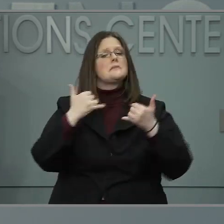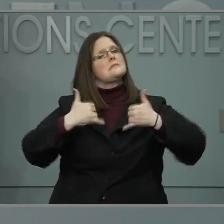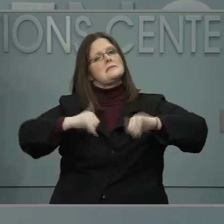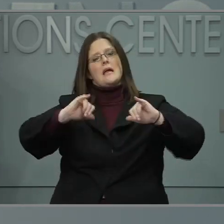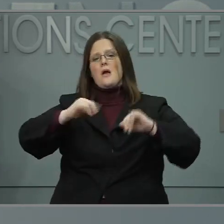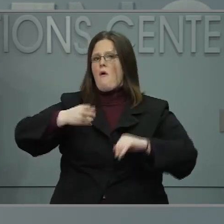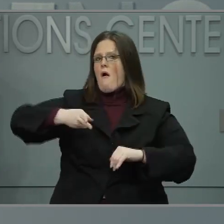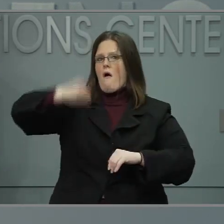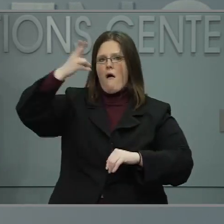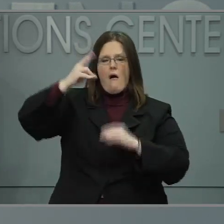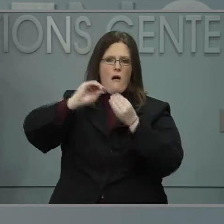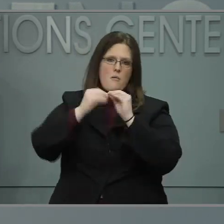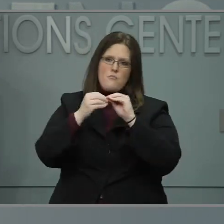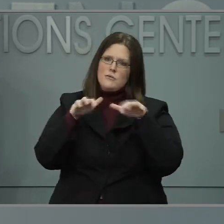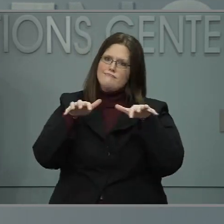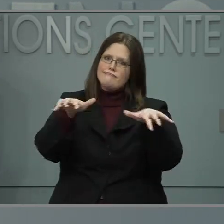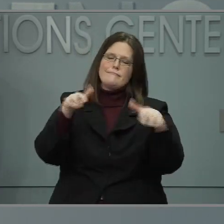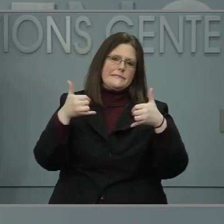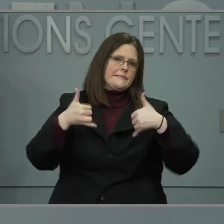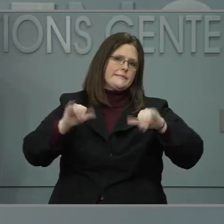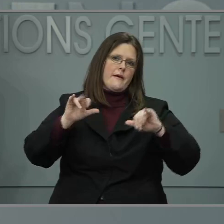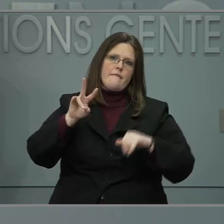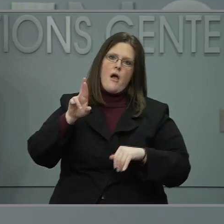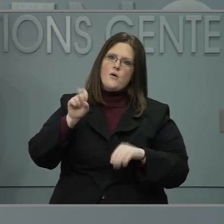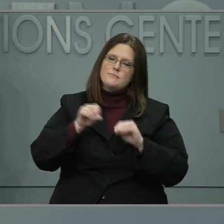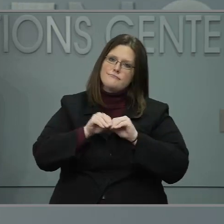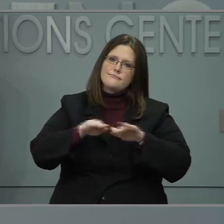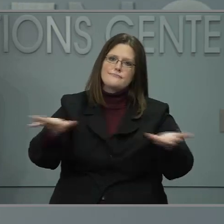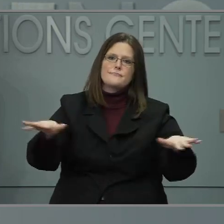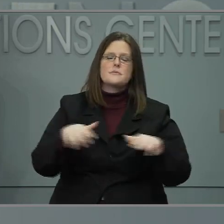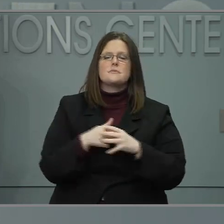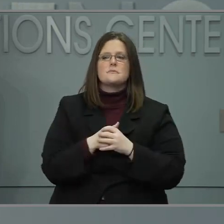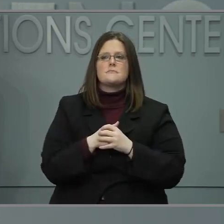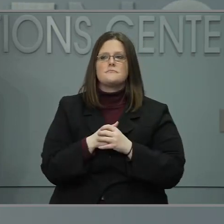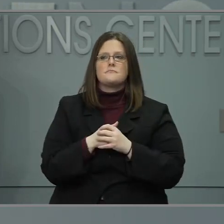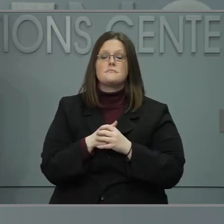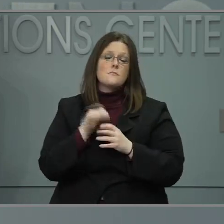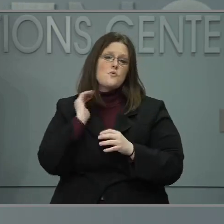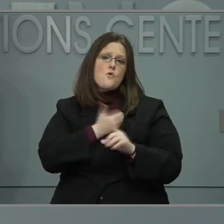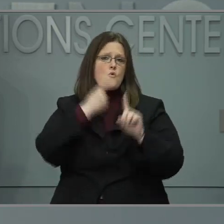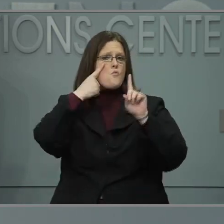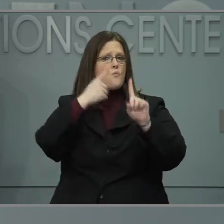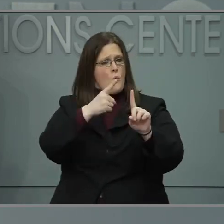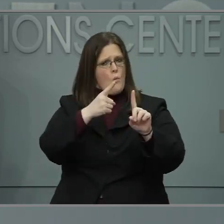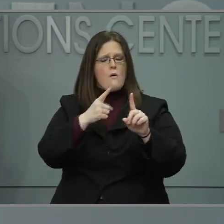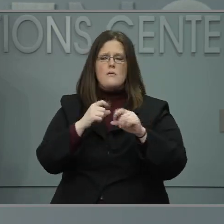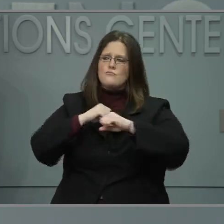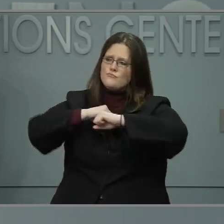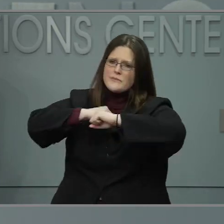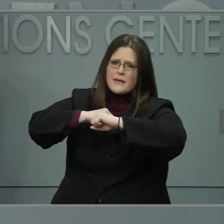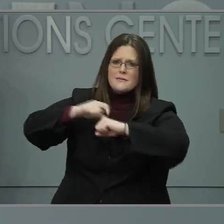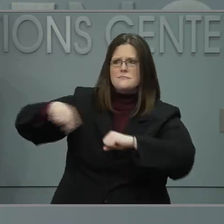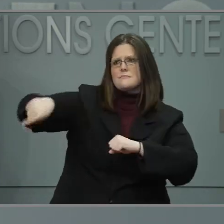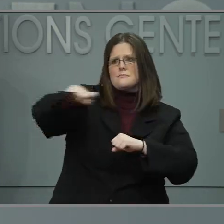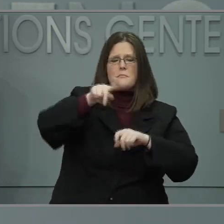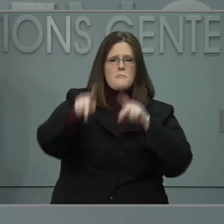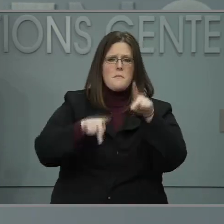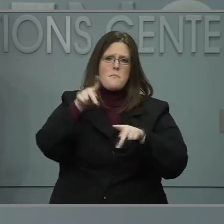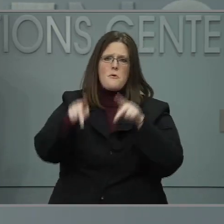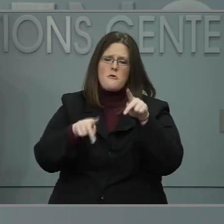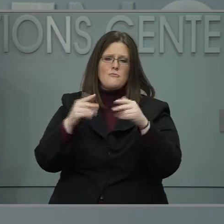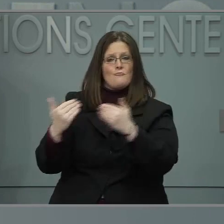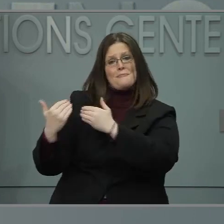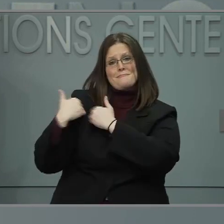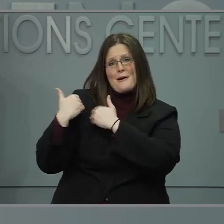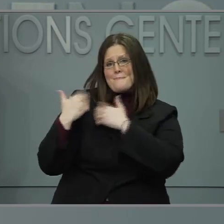Our most powerful tools to help protect ourselves and our loved ones are to practice those three W's and get vaccinated when it's your turn.